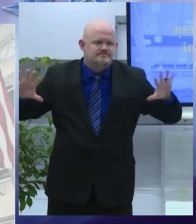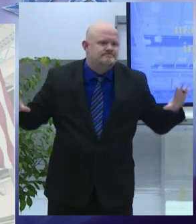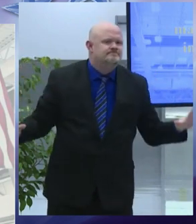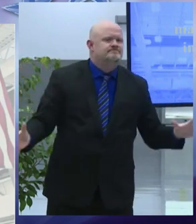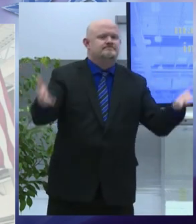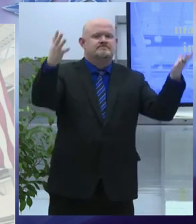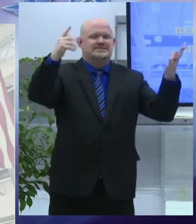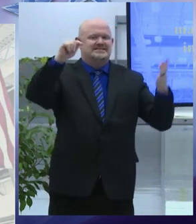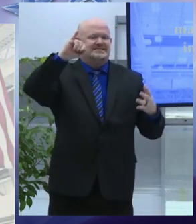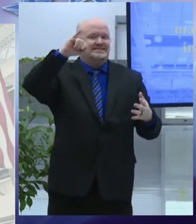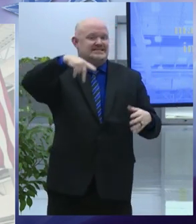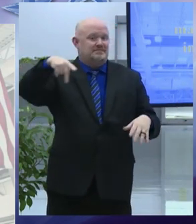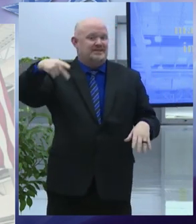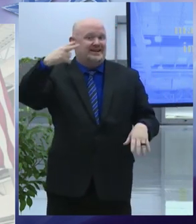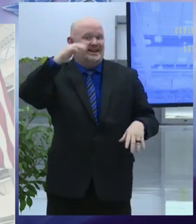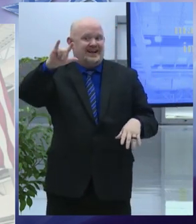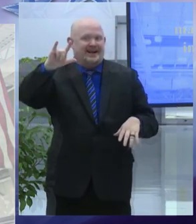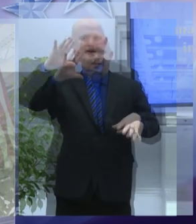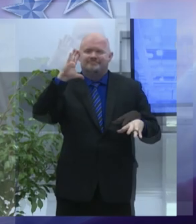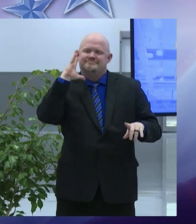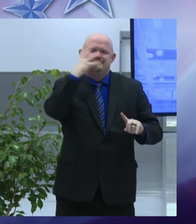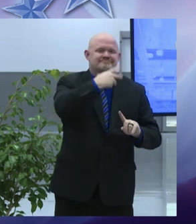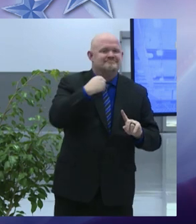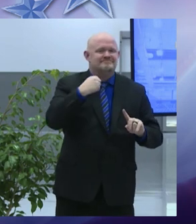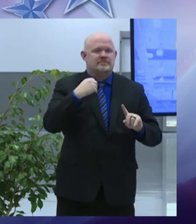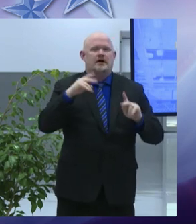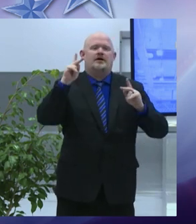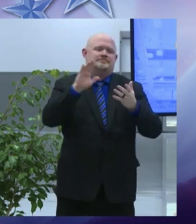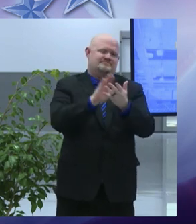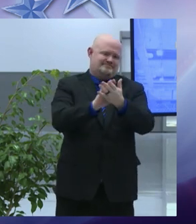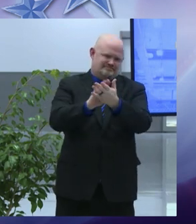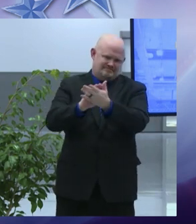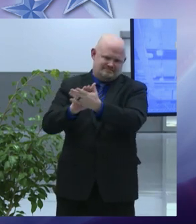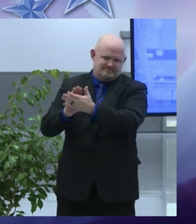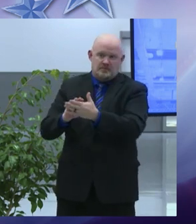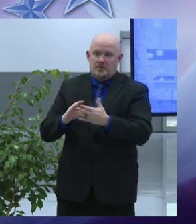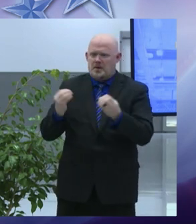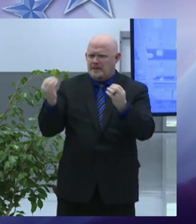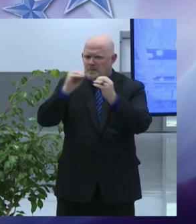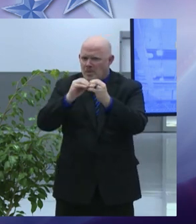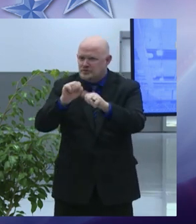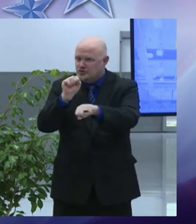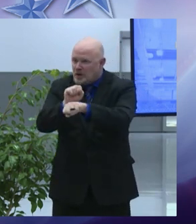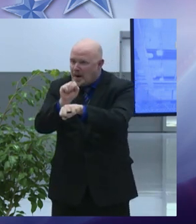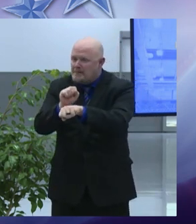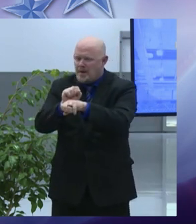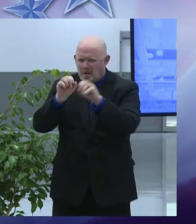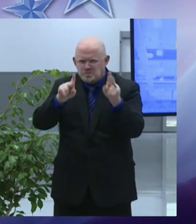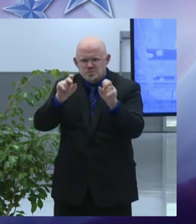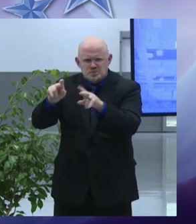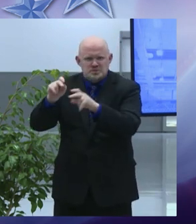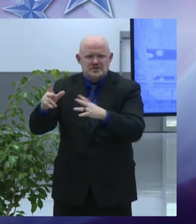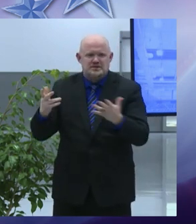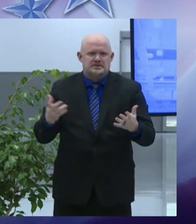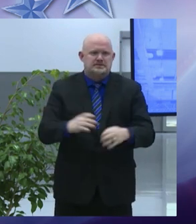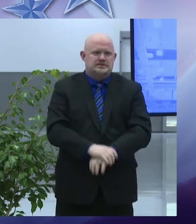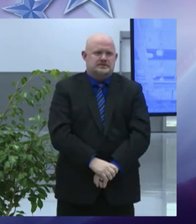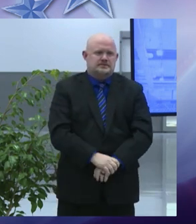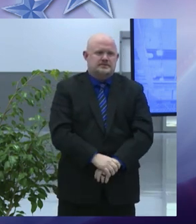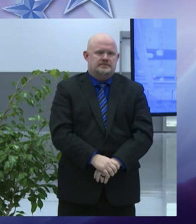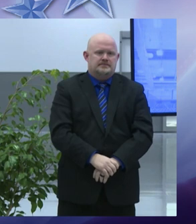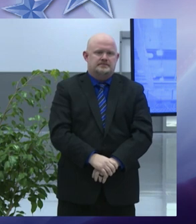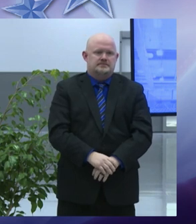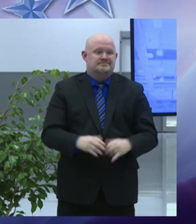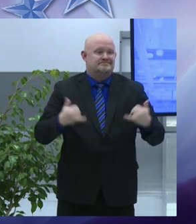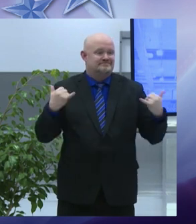2022 will also be the year we